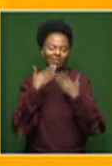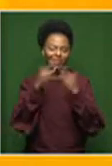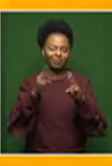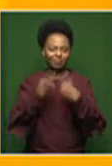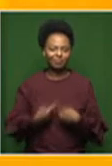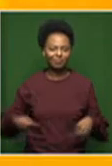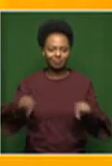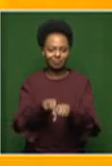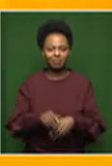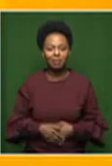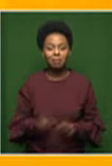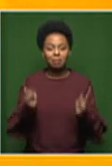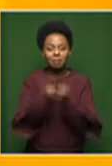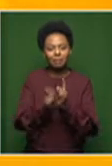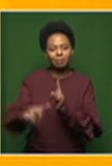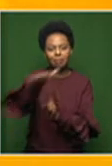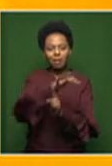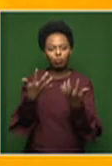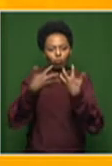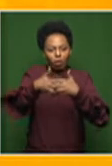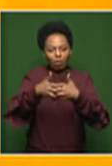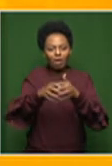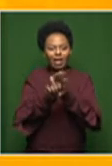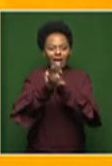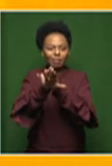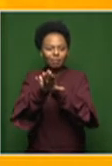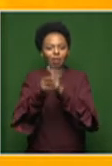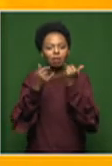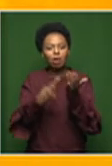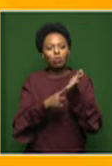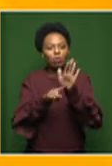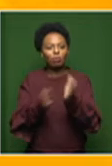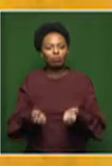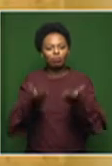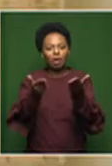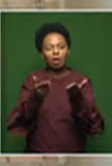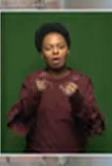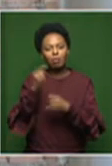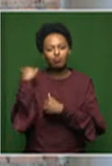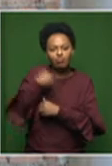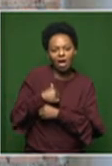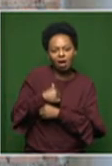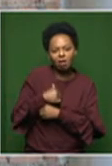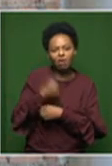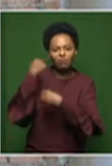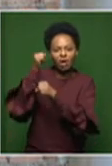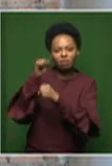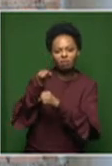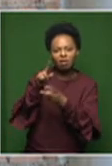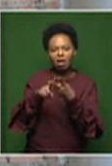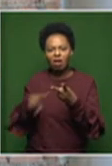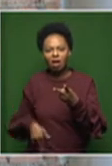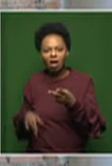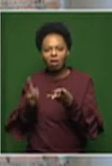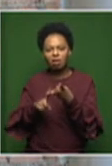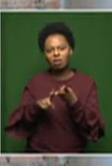Meeting Places is a collaborative exhibition presented by The Bag Factory and Guns and Rain Bag, which is currently on at the new Oxford